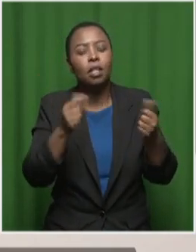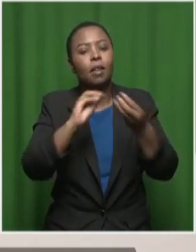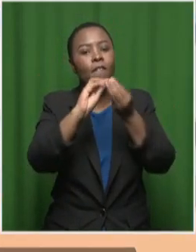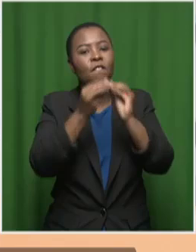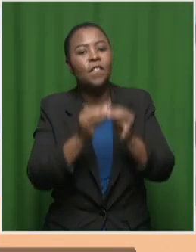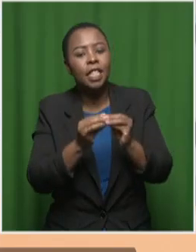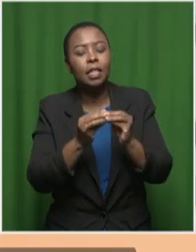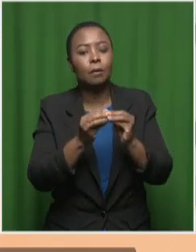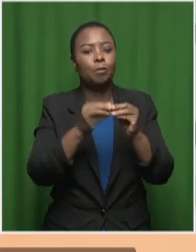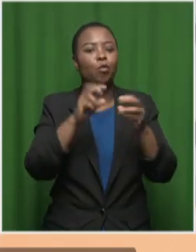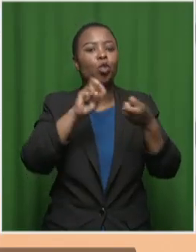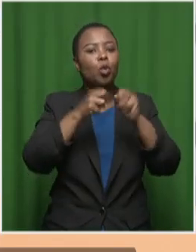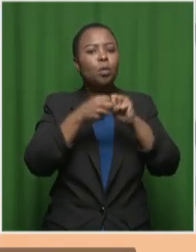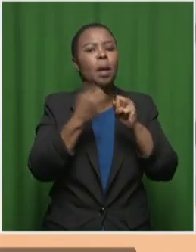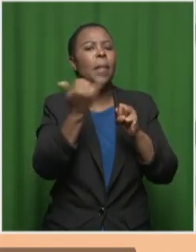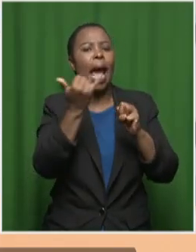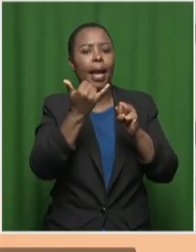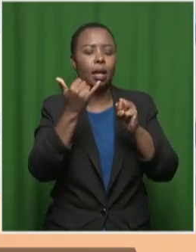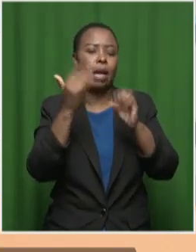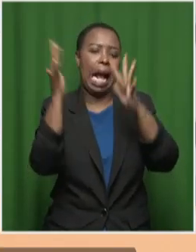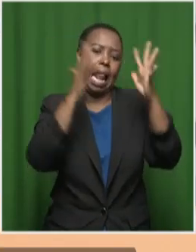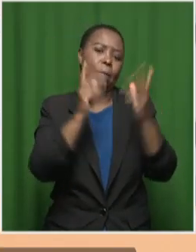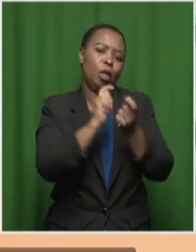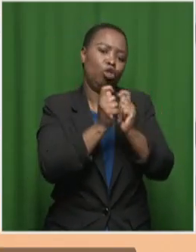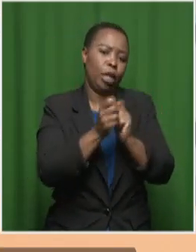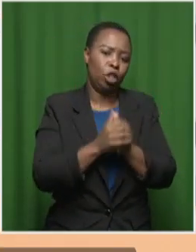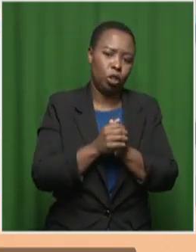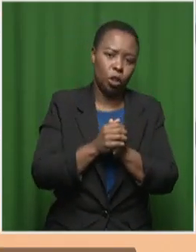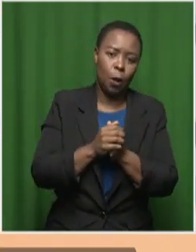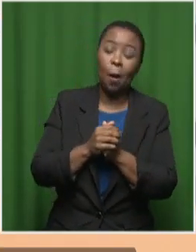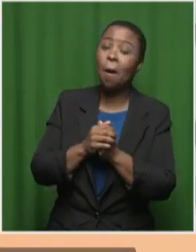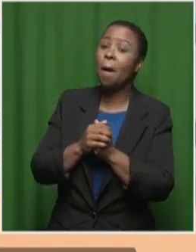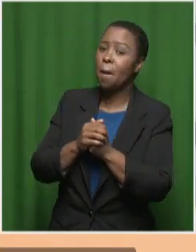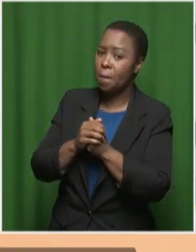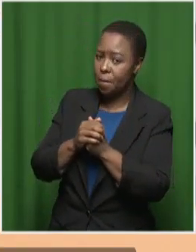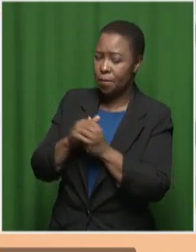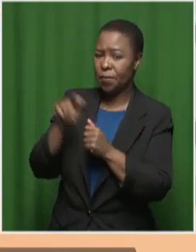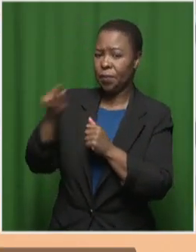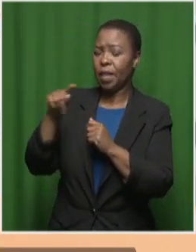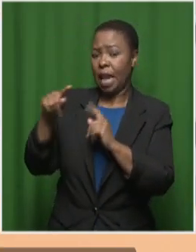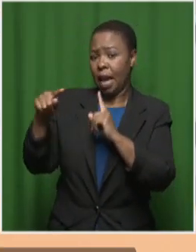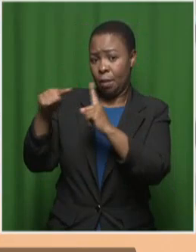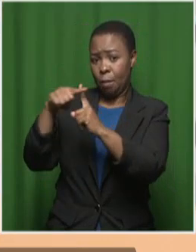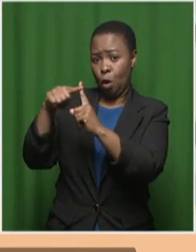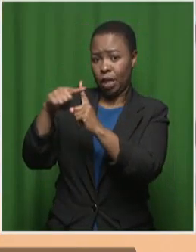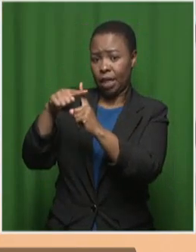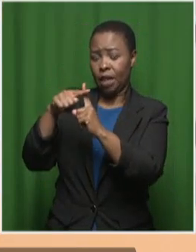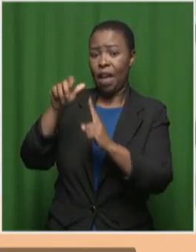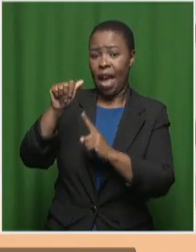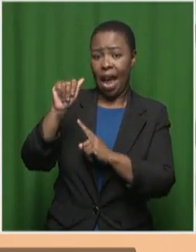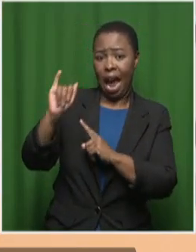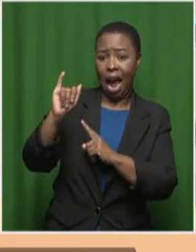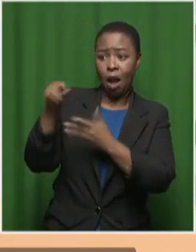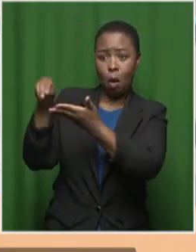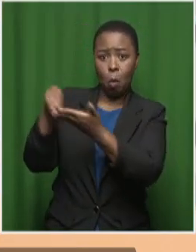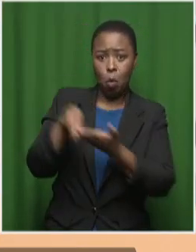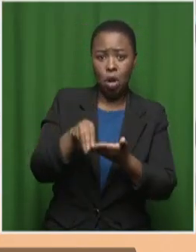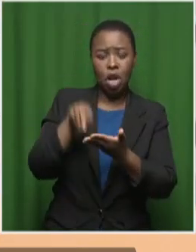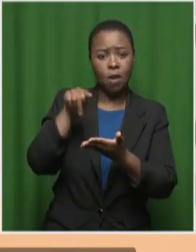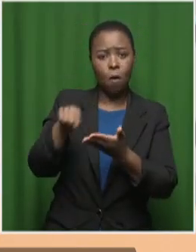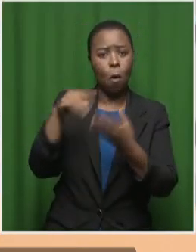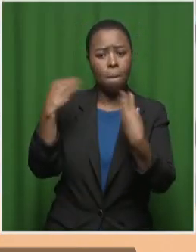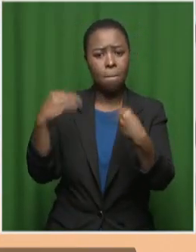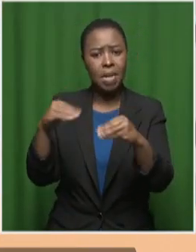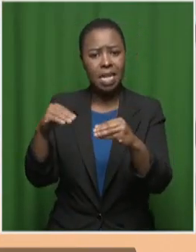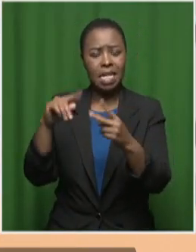And the focus seemingly is largely on the positive spinoffs that artificial intelligence brings to business and